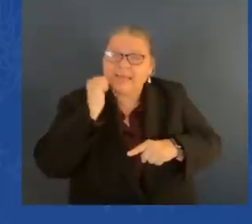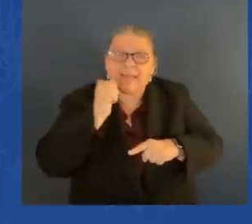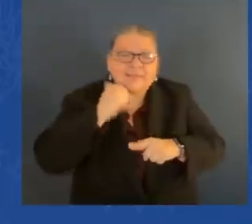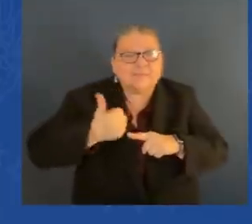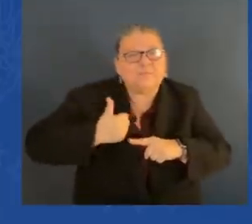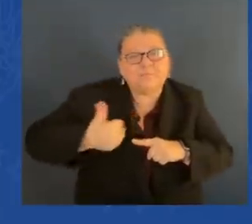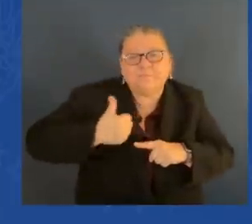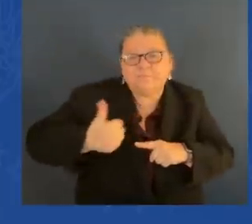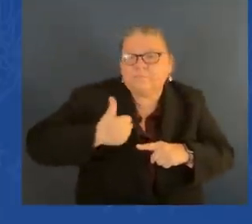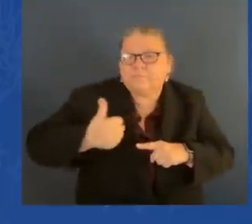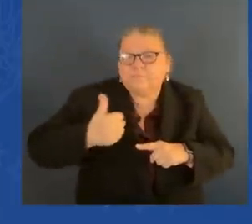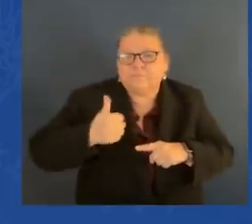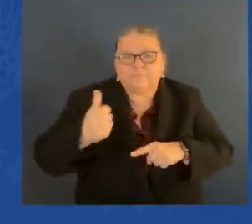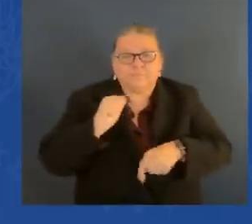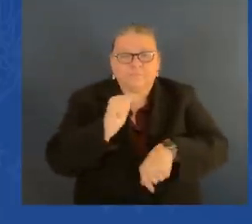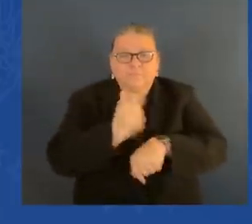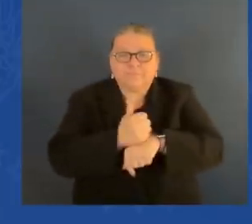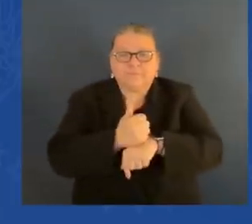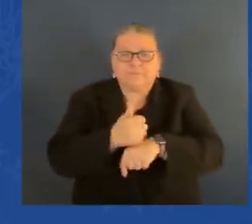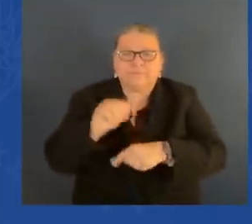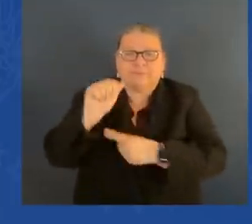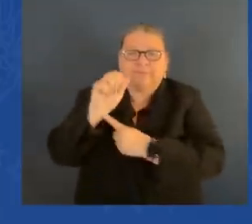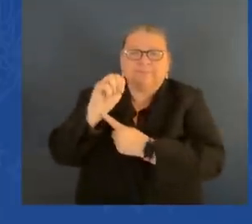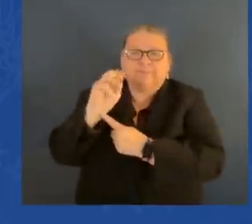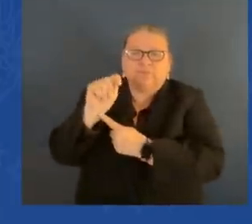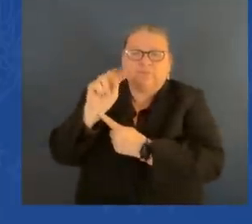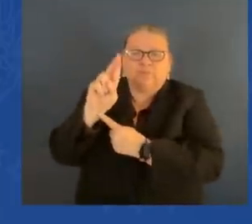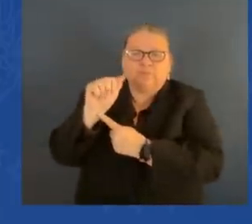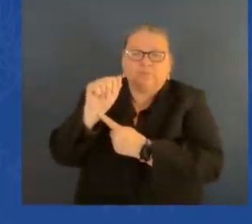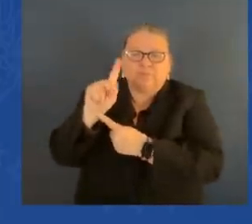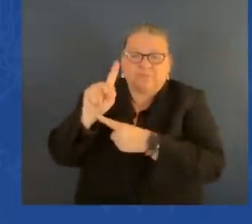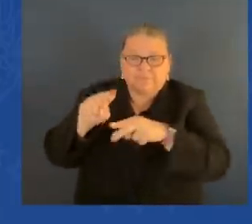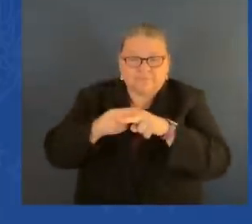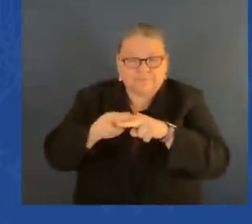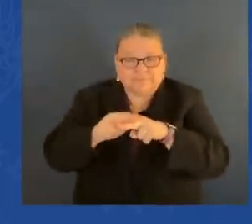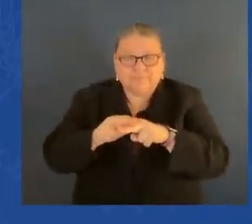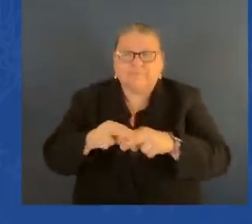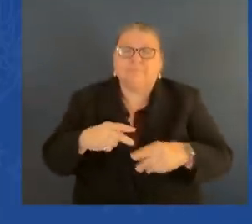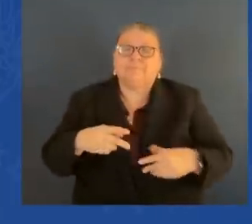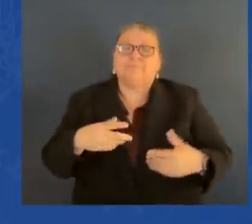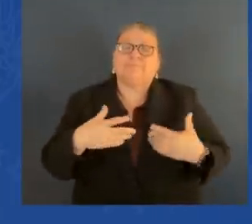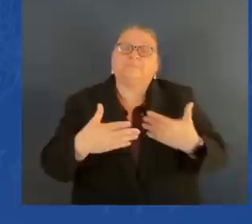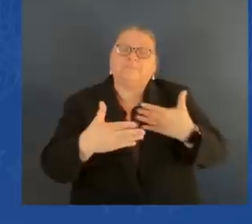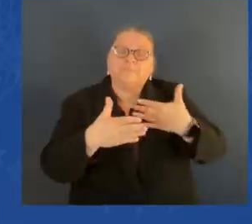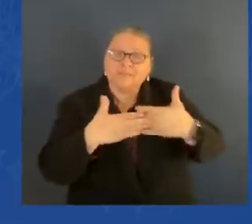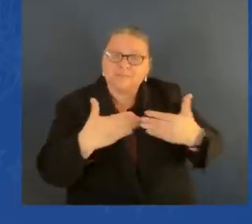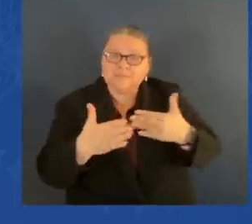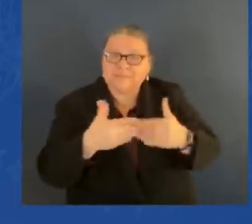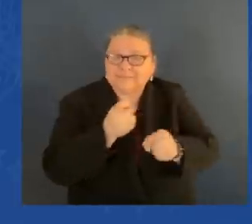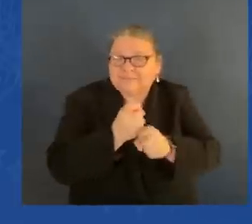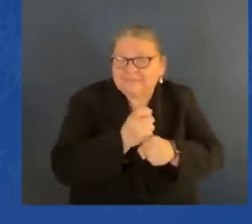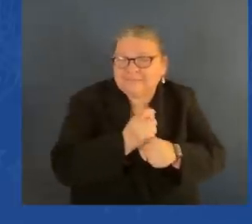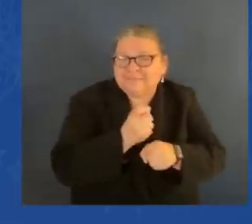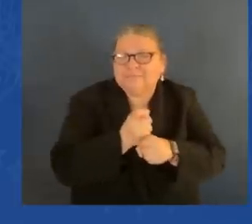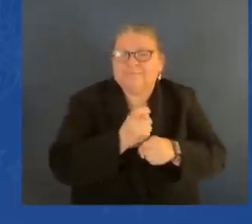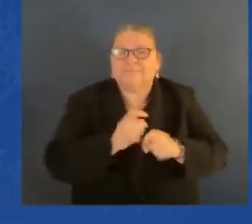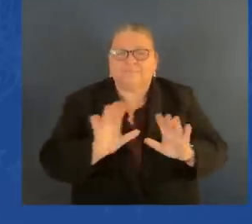But all kidding aside, he called me after it was clear he was the de facto nominee, and he said